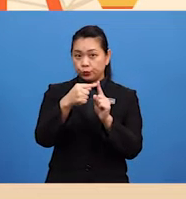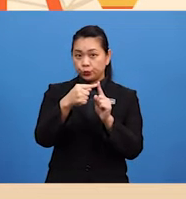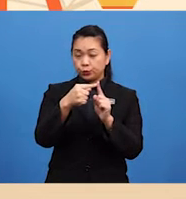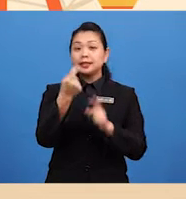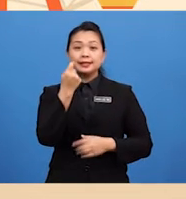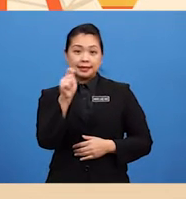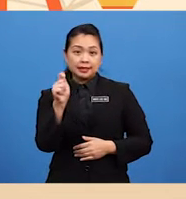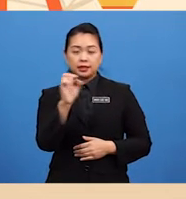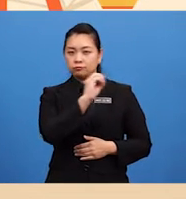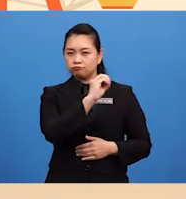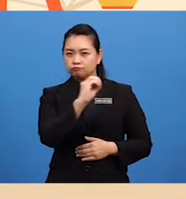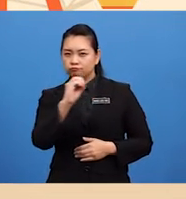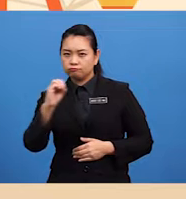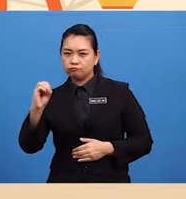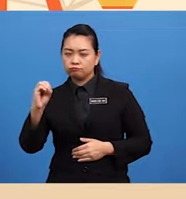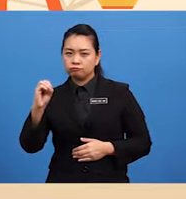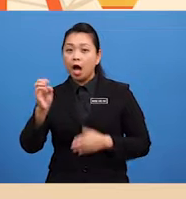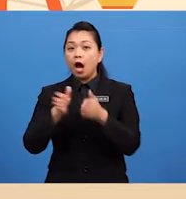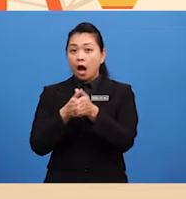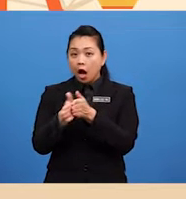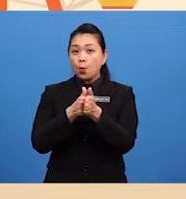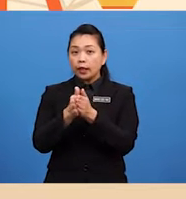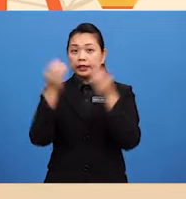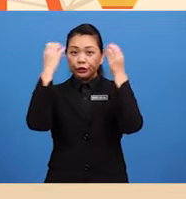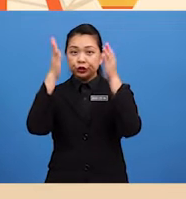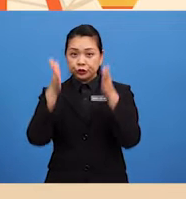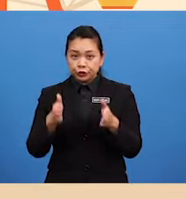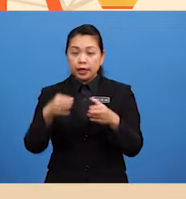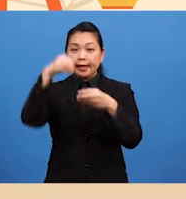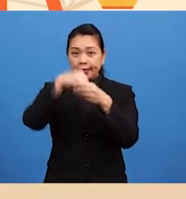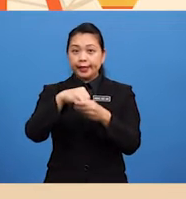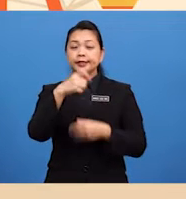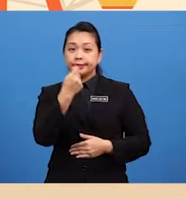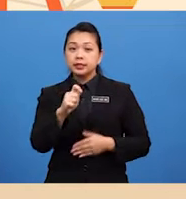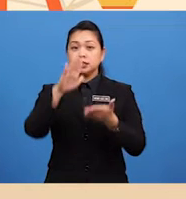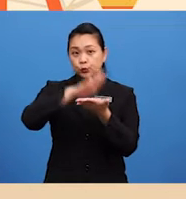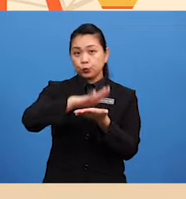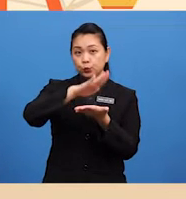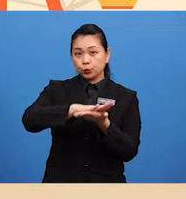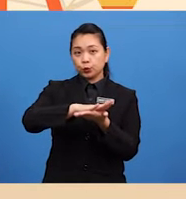Hard Working Teacher In The School